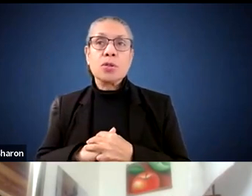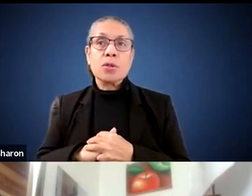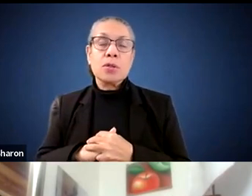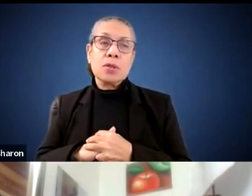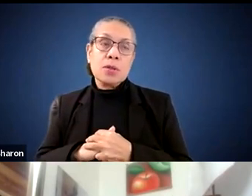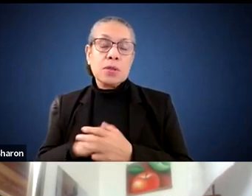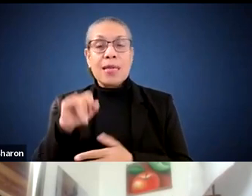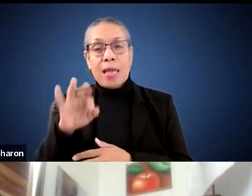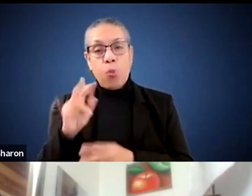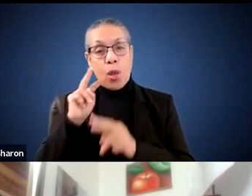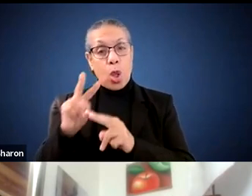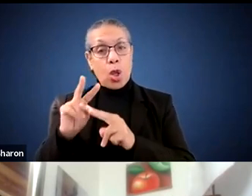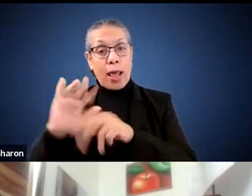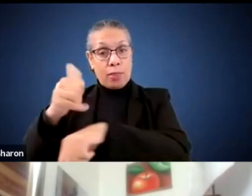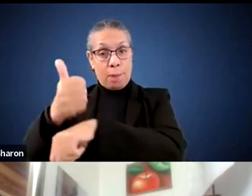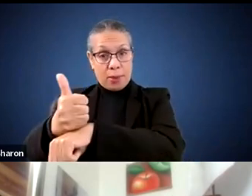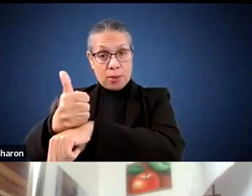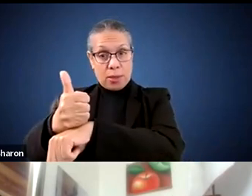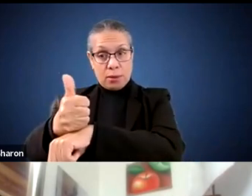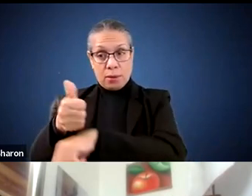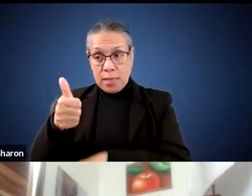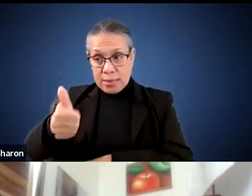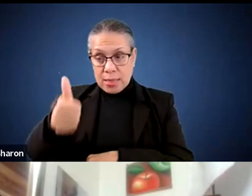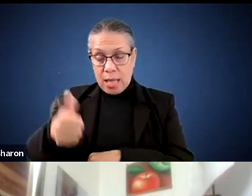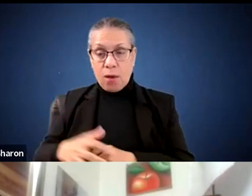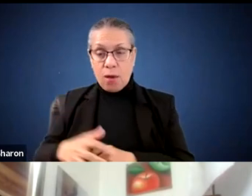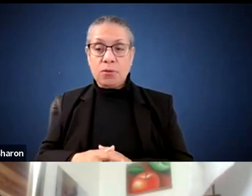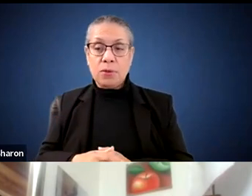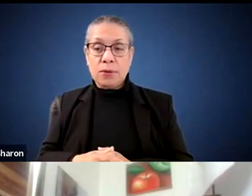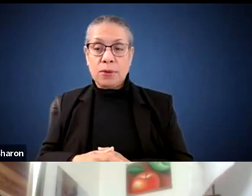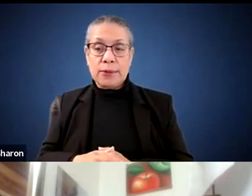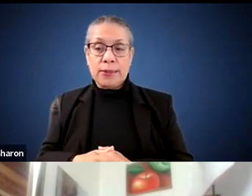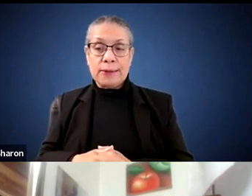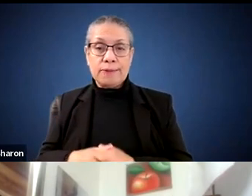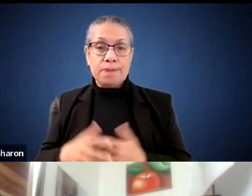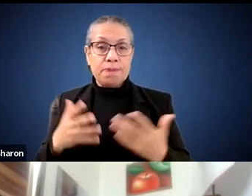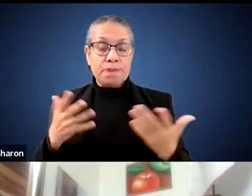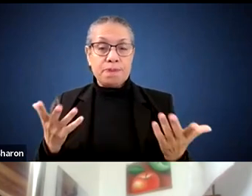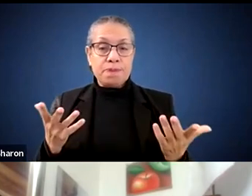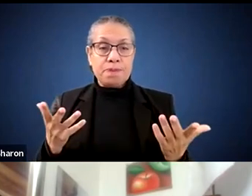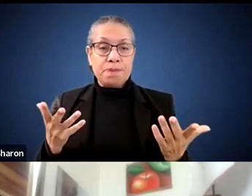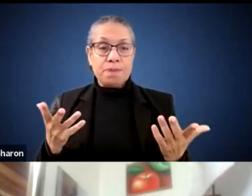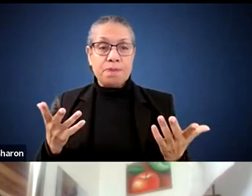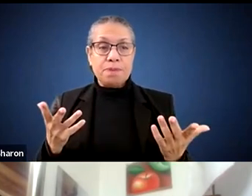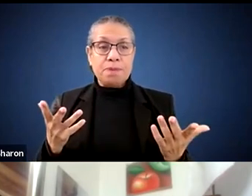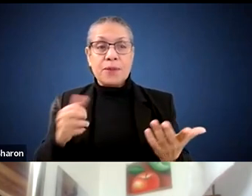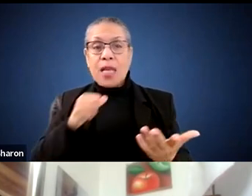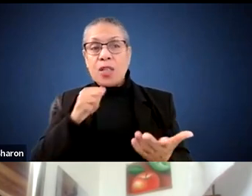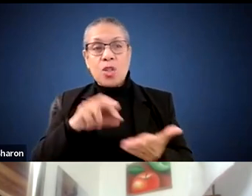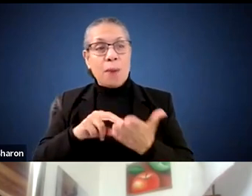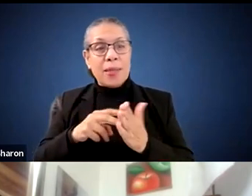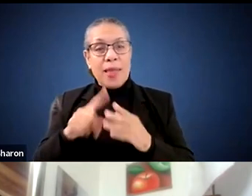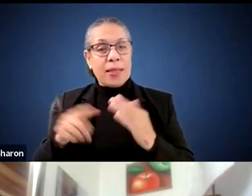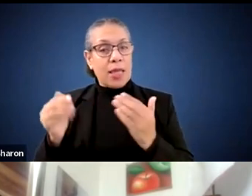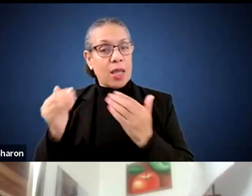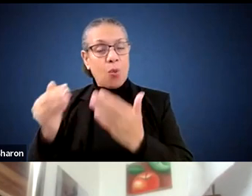at those buildings as a whole, they, it's not, they don't, it's not precluded from moving forward with the MSBA, but they